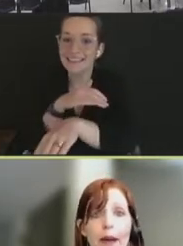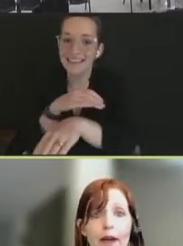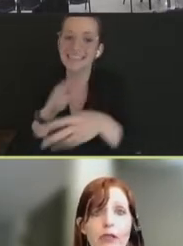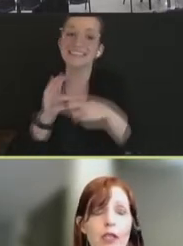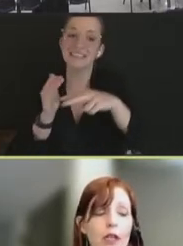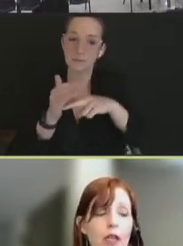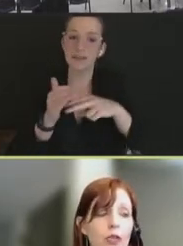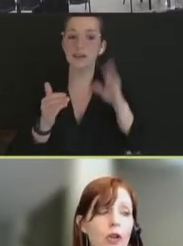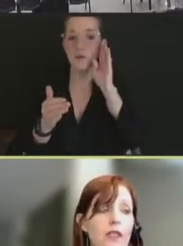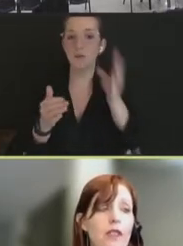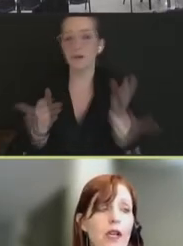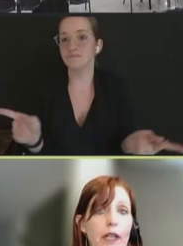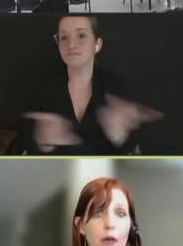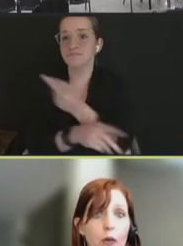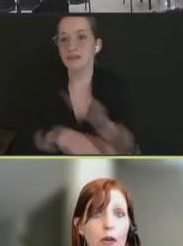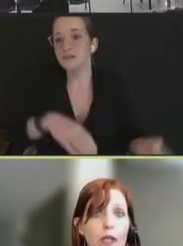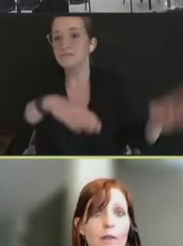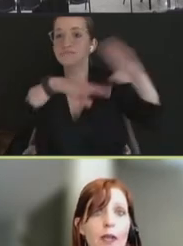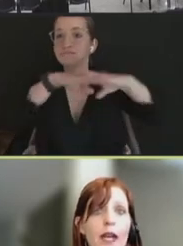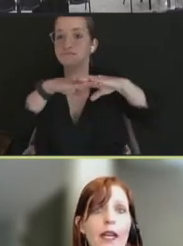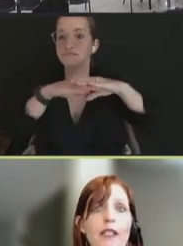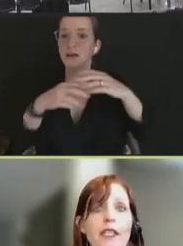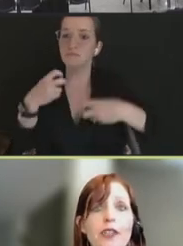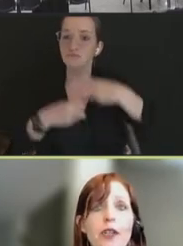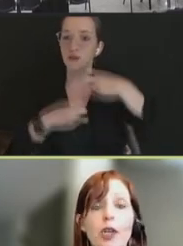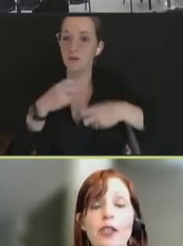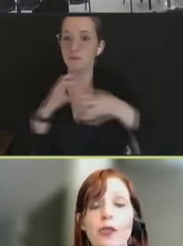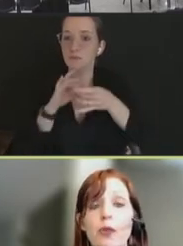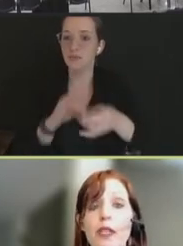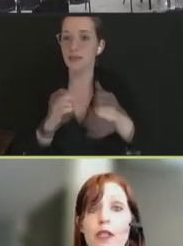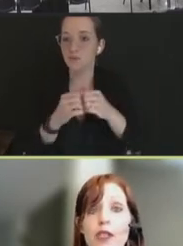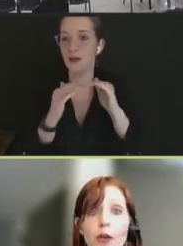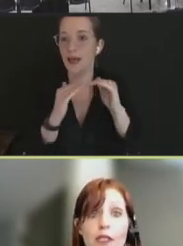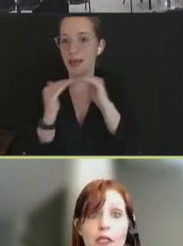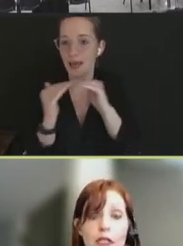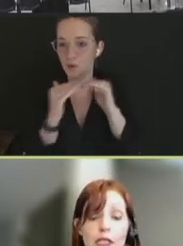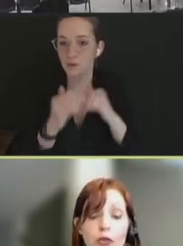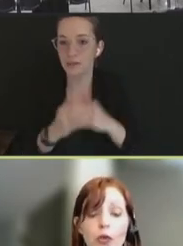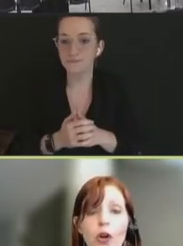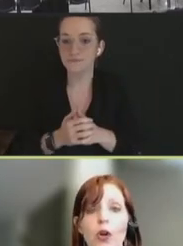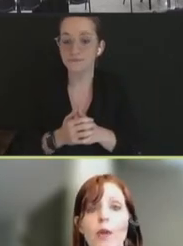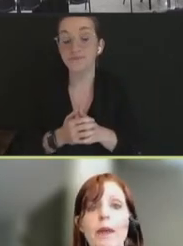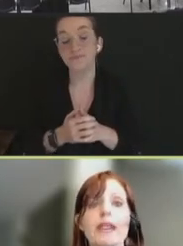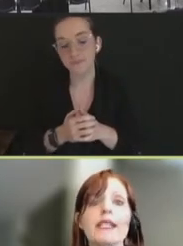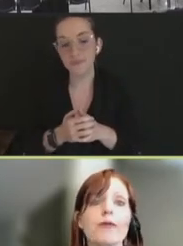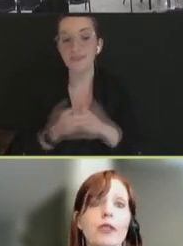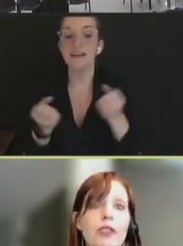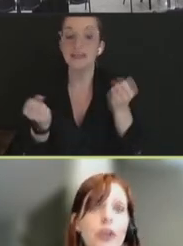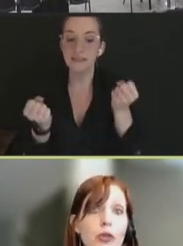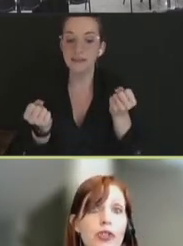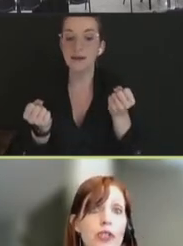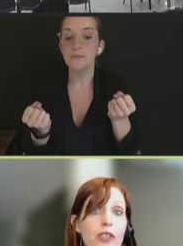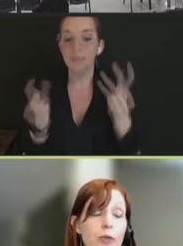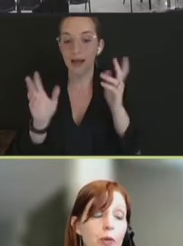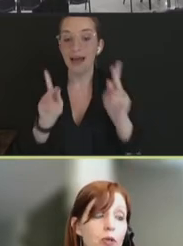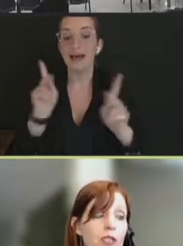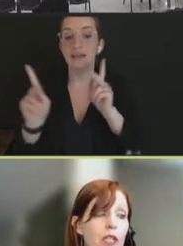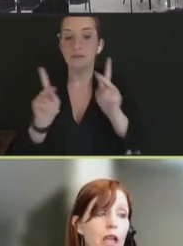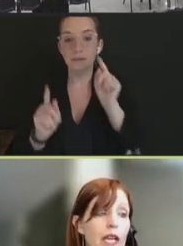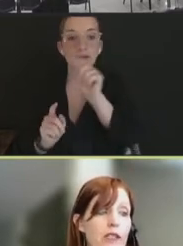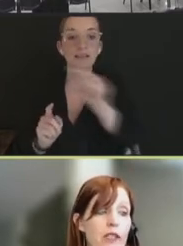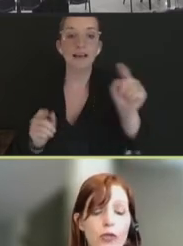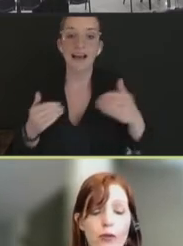compounded across a network. In addition, because the reasons for hesitancy are wrong, we may need different solutions to